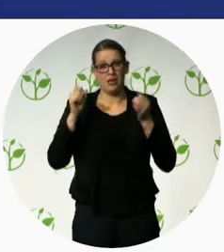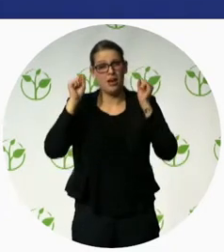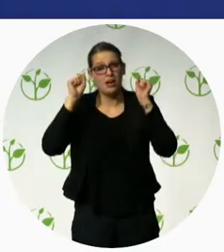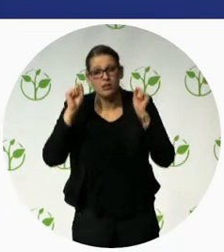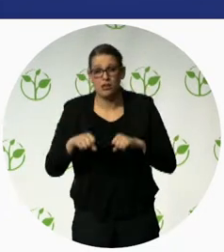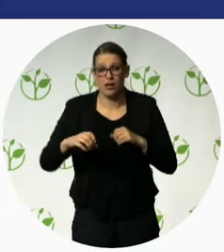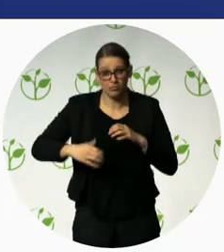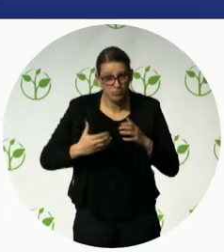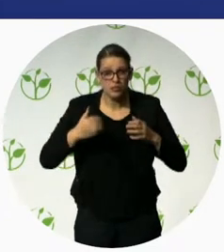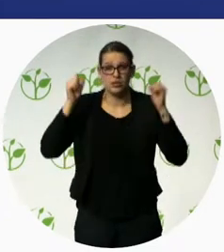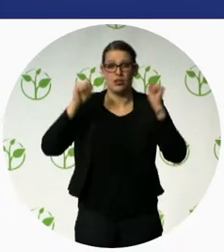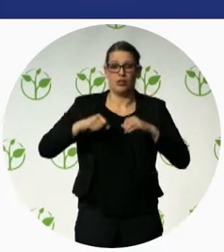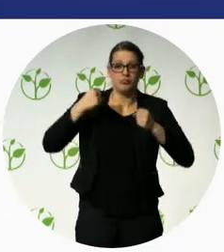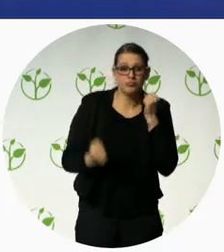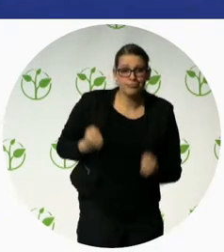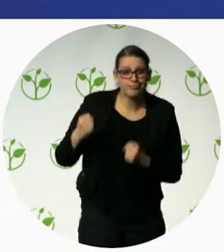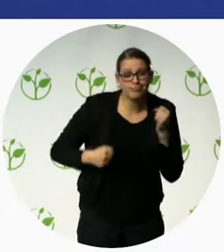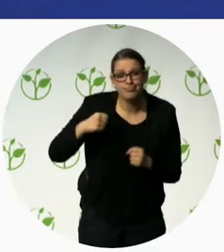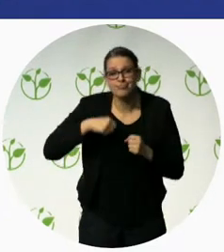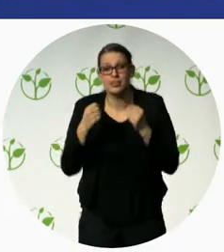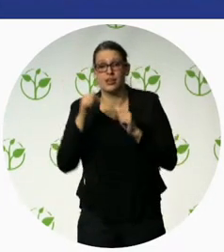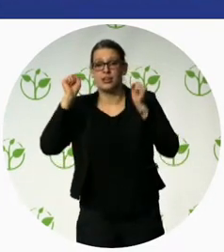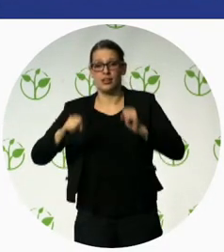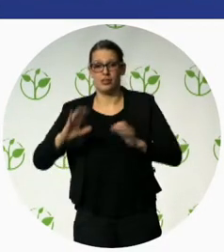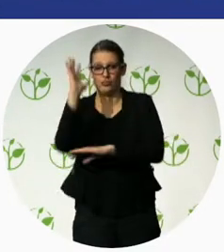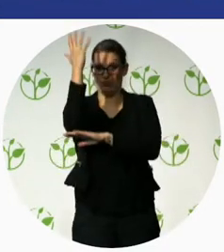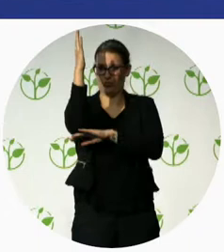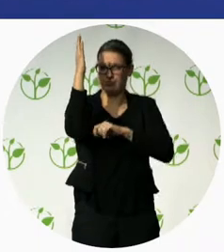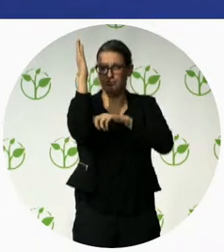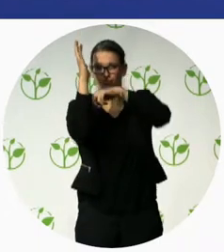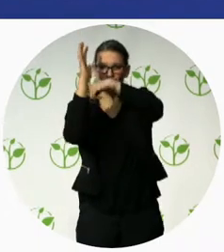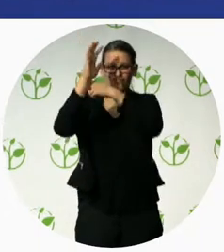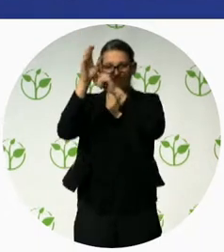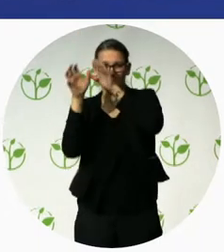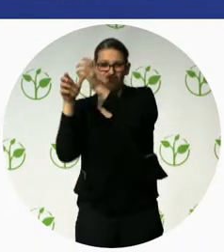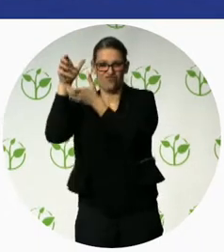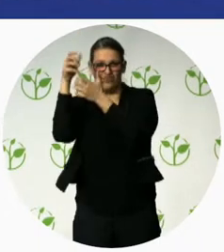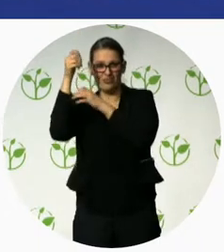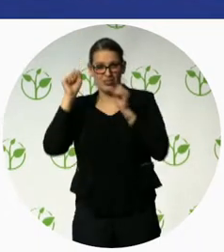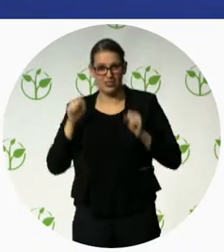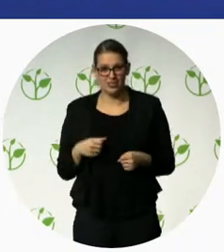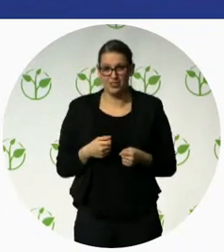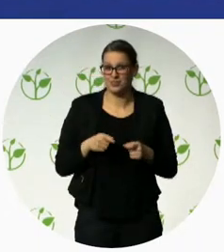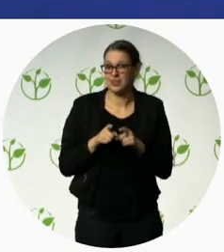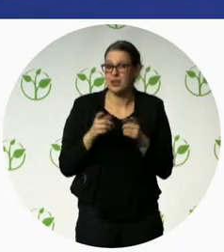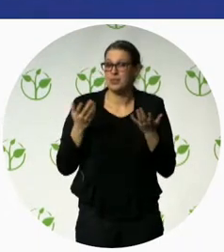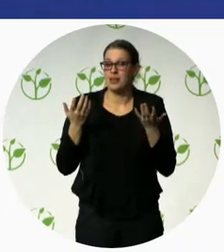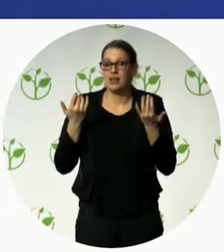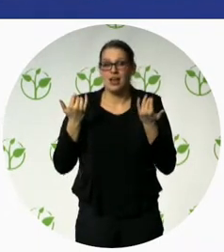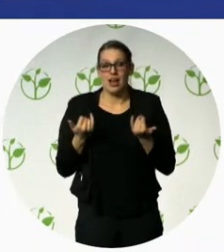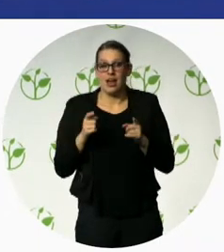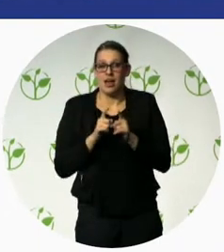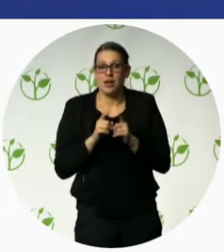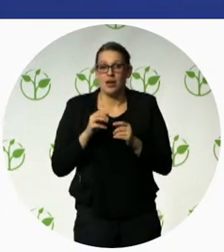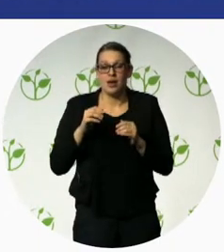shoes is not because we are so poor that we can't afford shoes but because it is very important